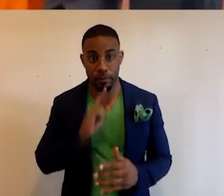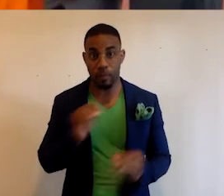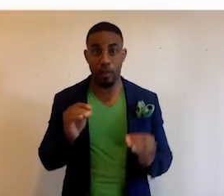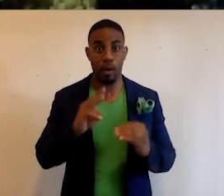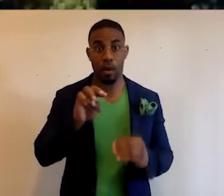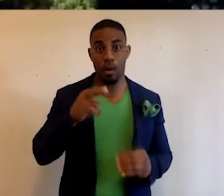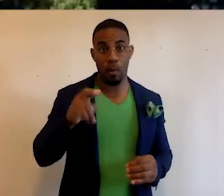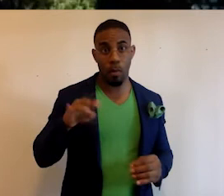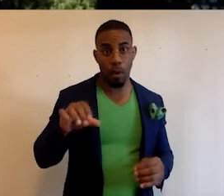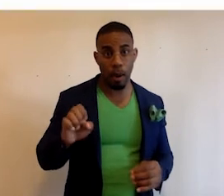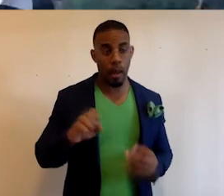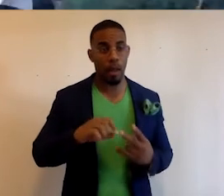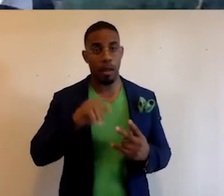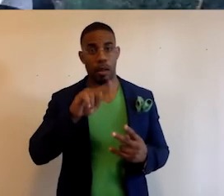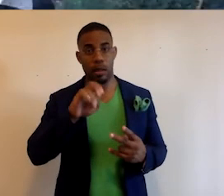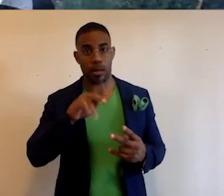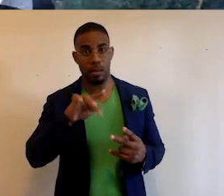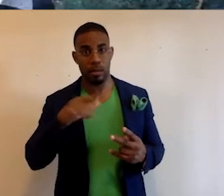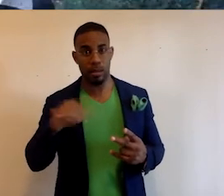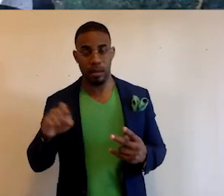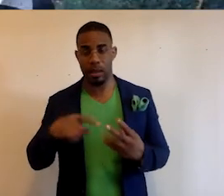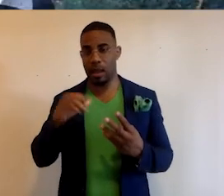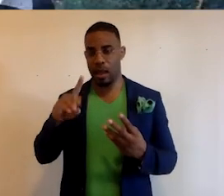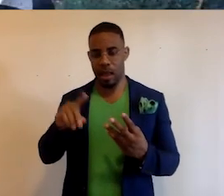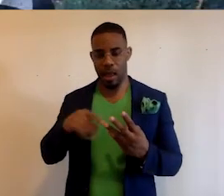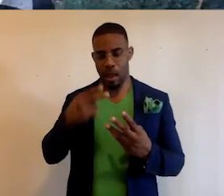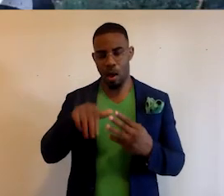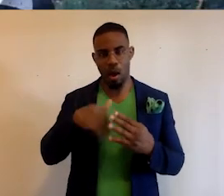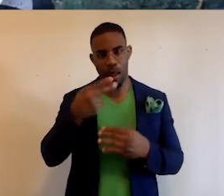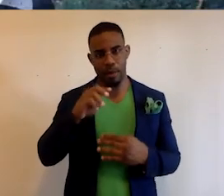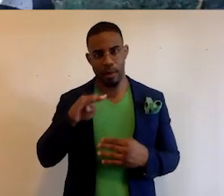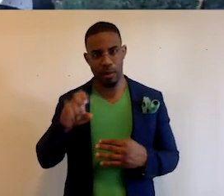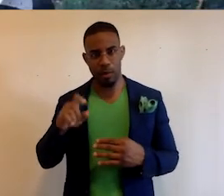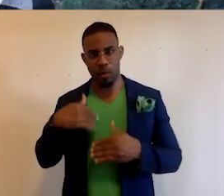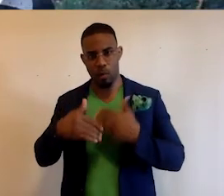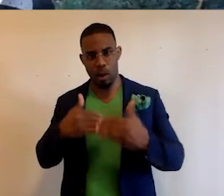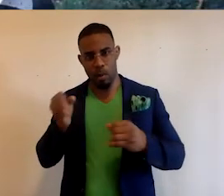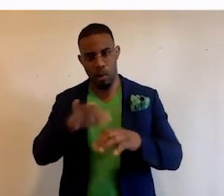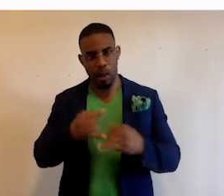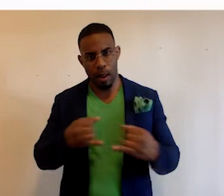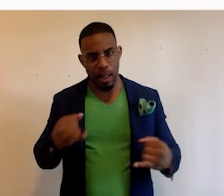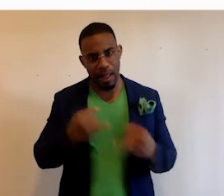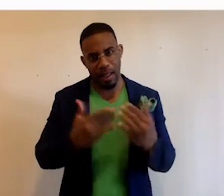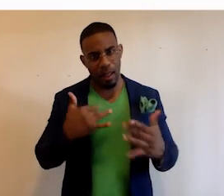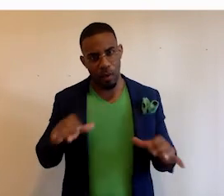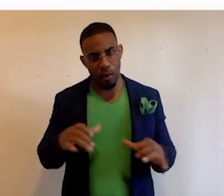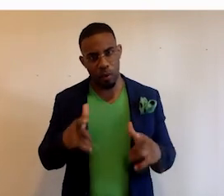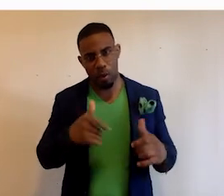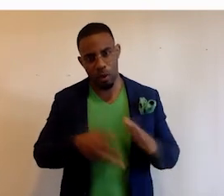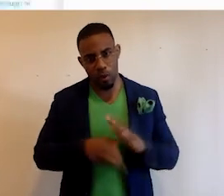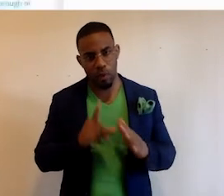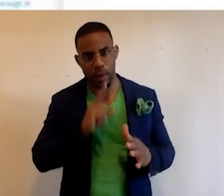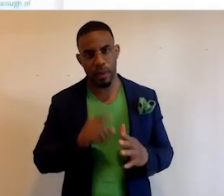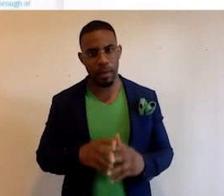Morehouse, Tuskegee, Howard, all the HBCUs. We're in the process of putting them online. The last thing that I want to quickly go through